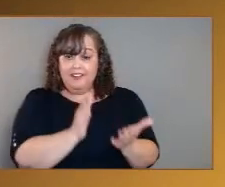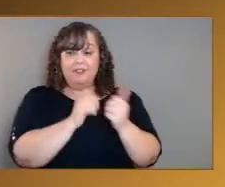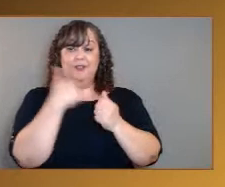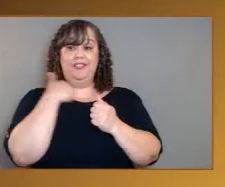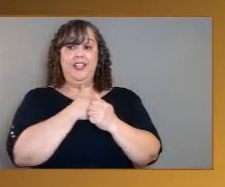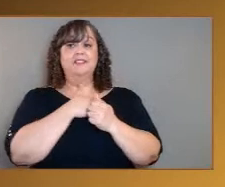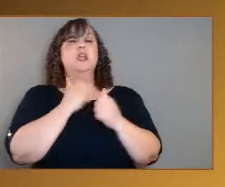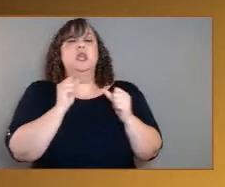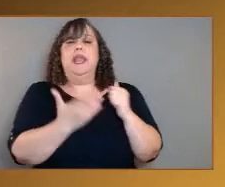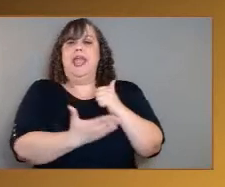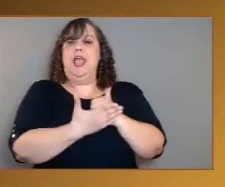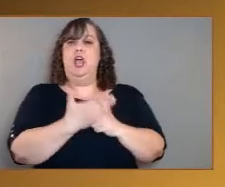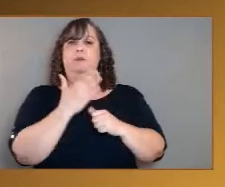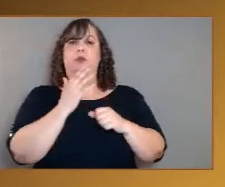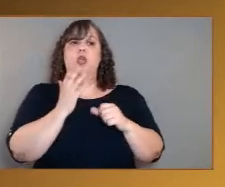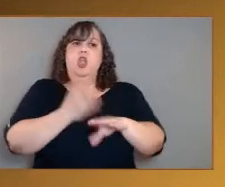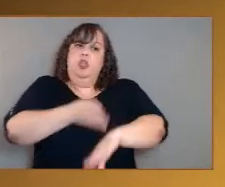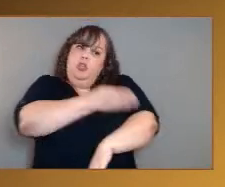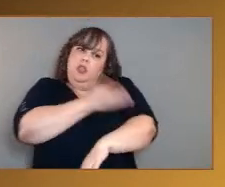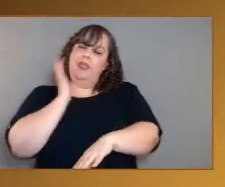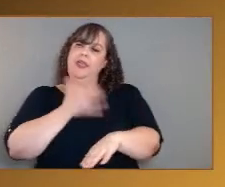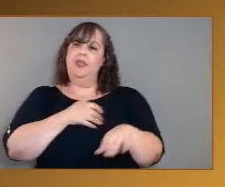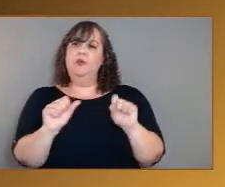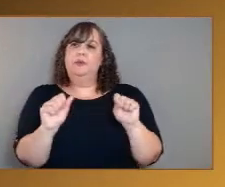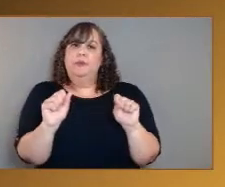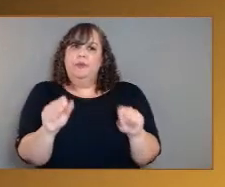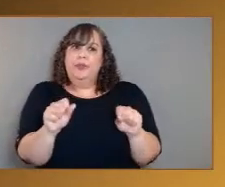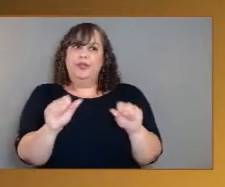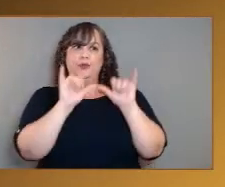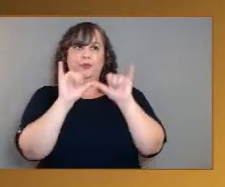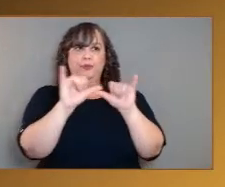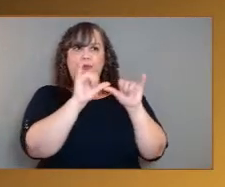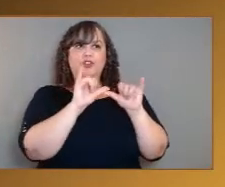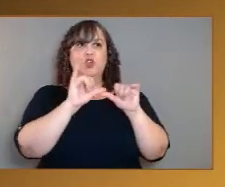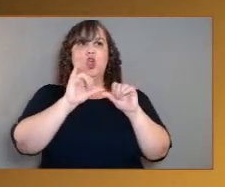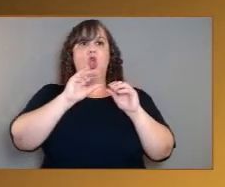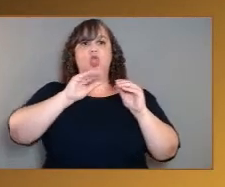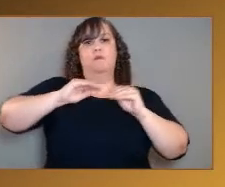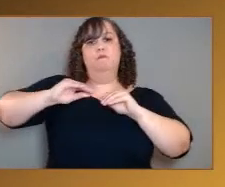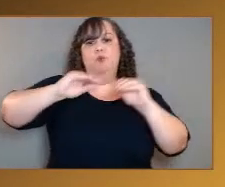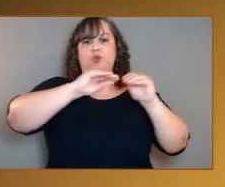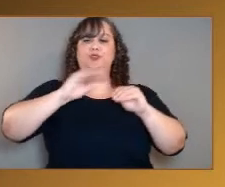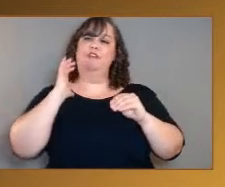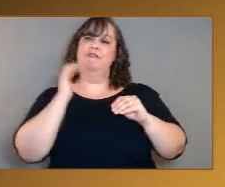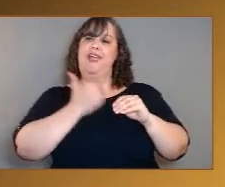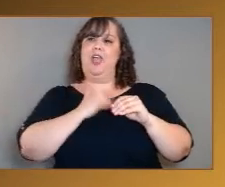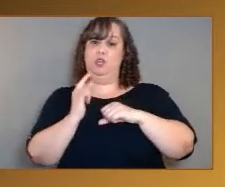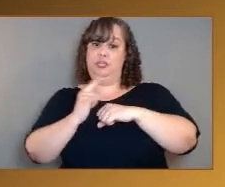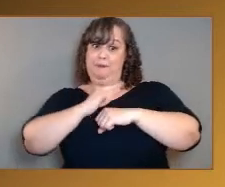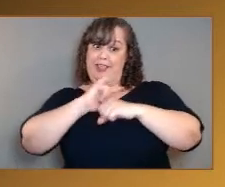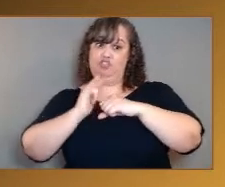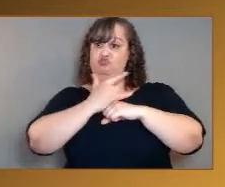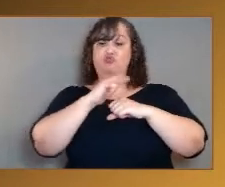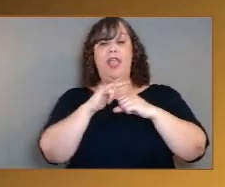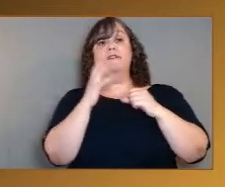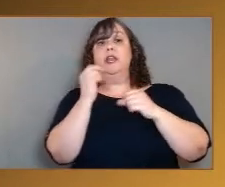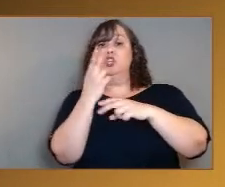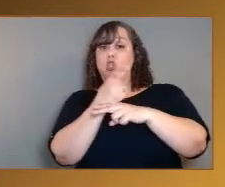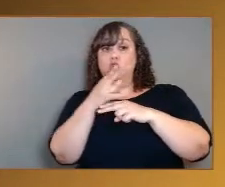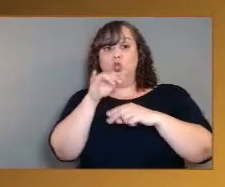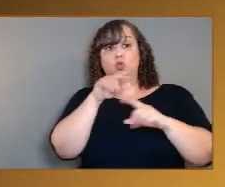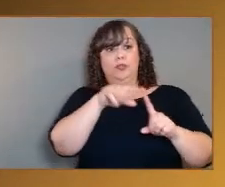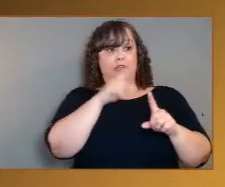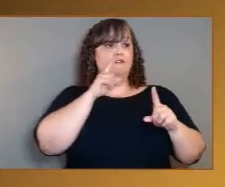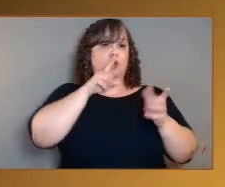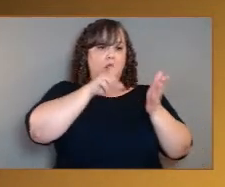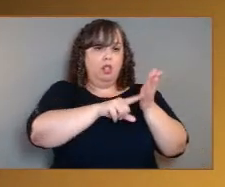improve our ability to measure the motion of our spacecraft and use that to sense the interior of planet to